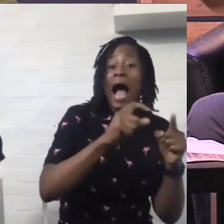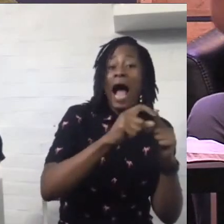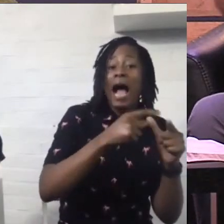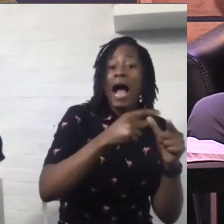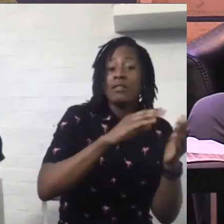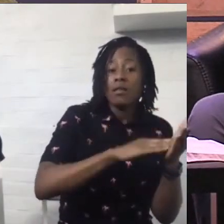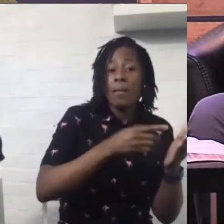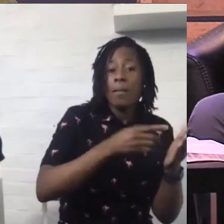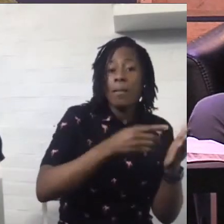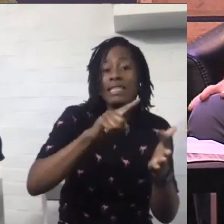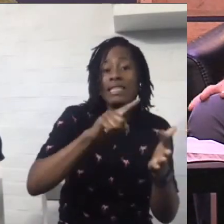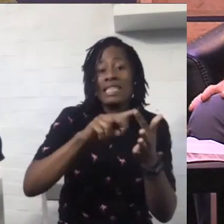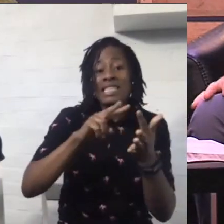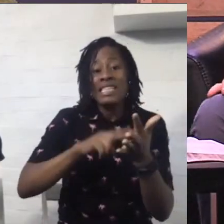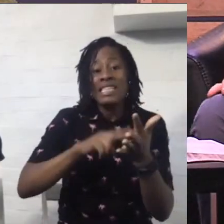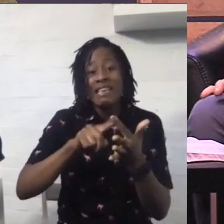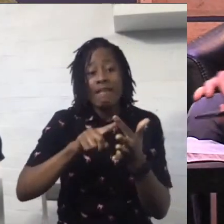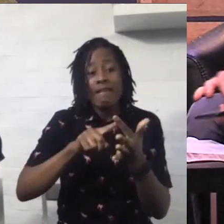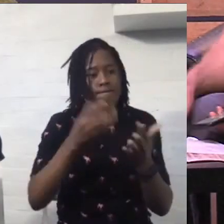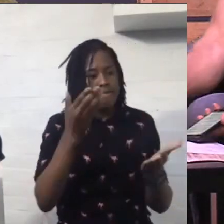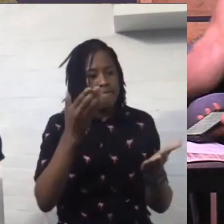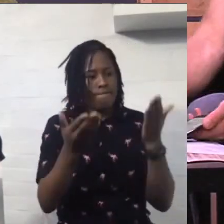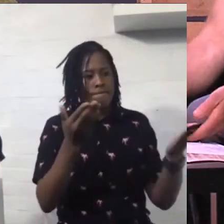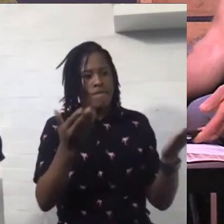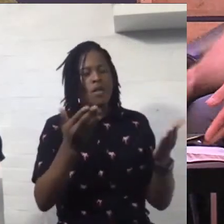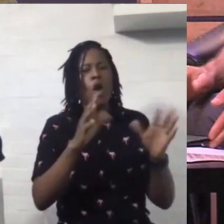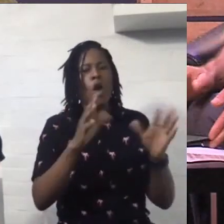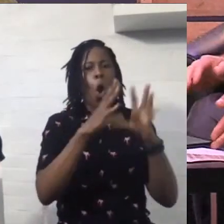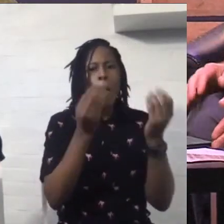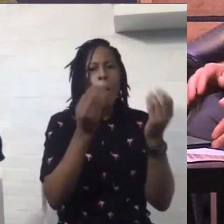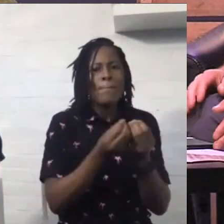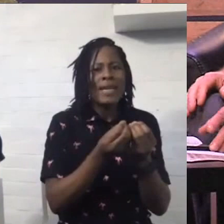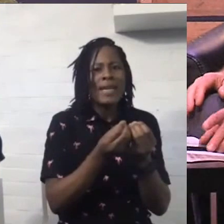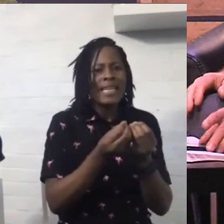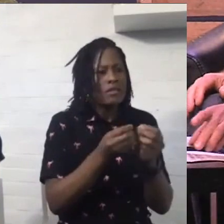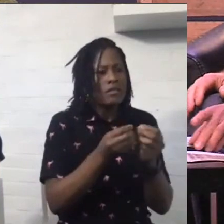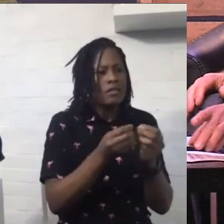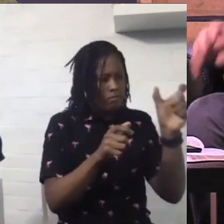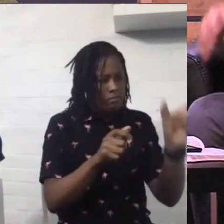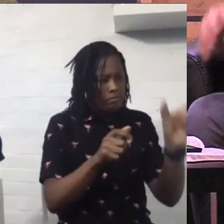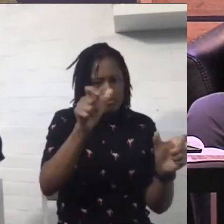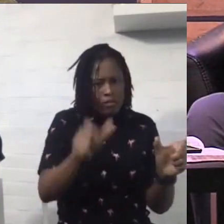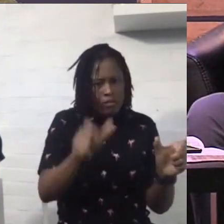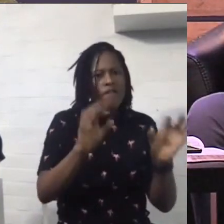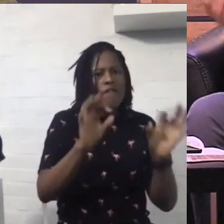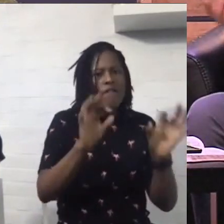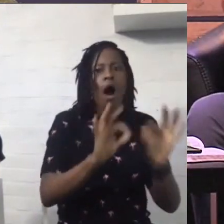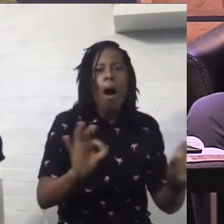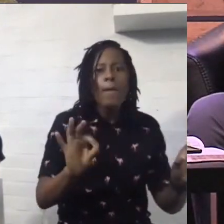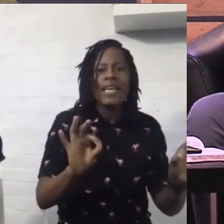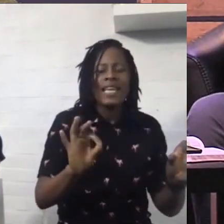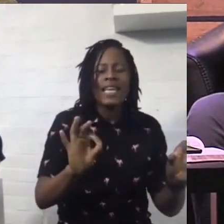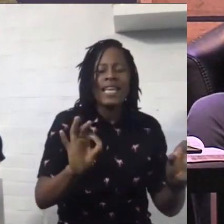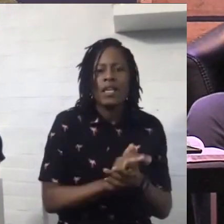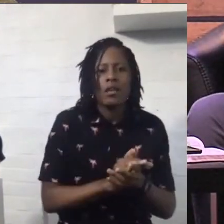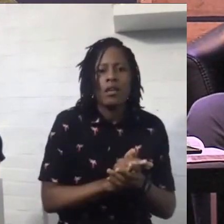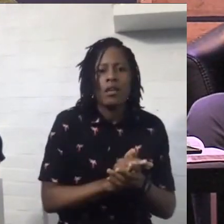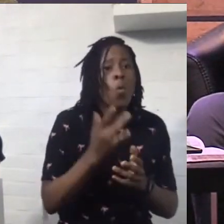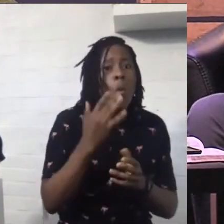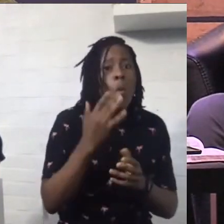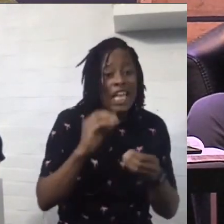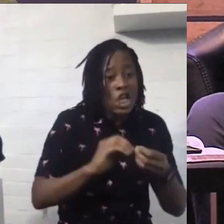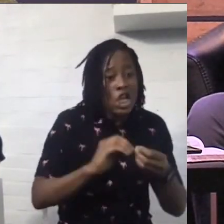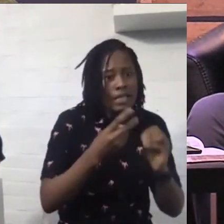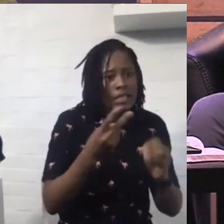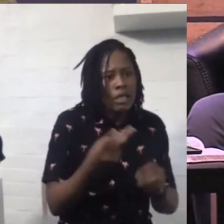state of harmony. When he made them, there was nothing nothing out of kilter. Their relationship